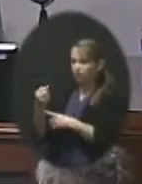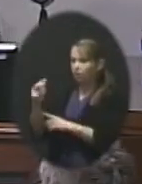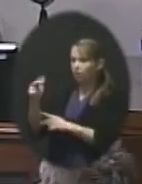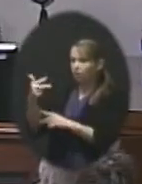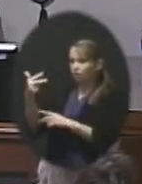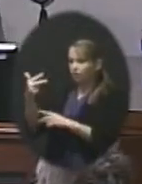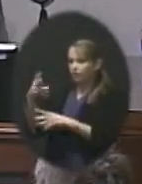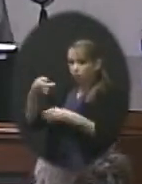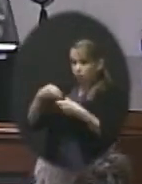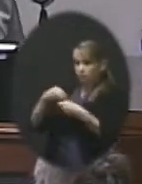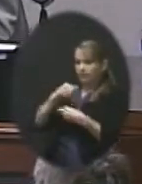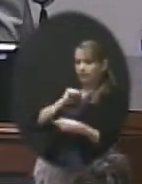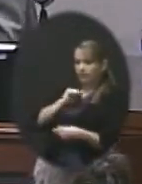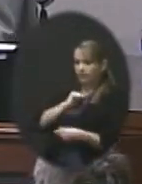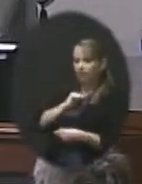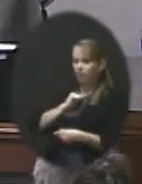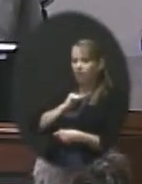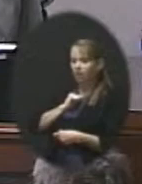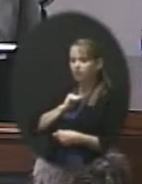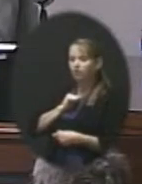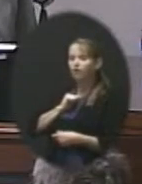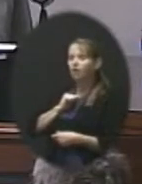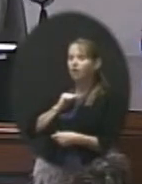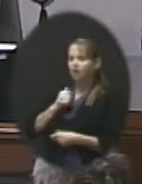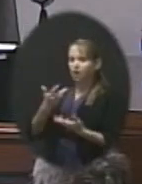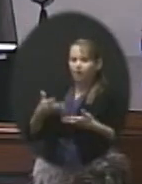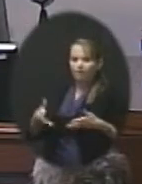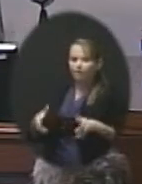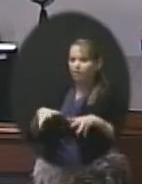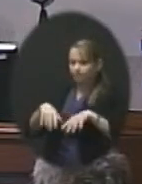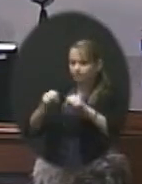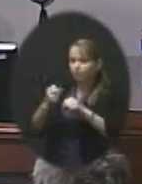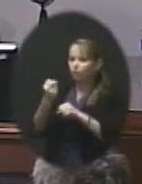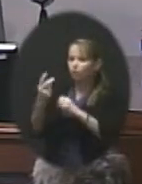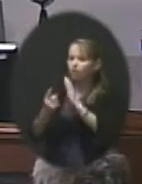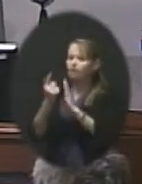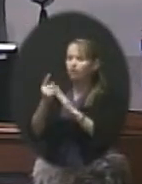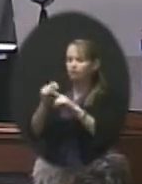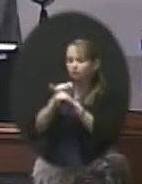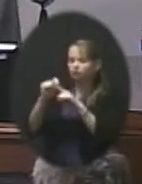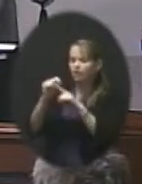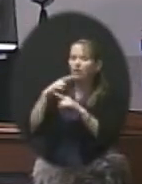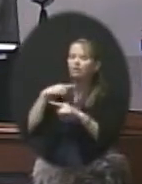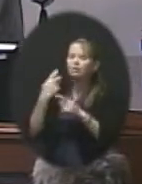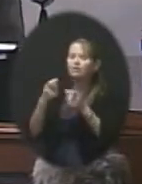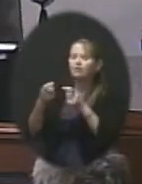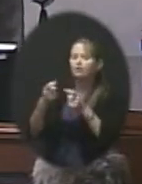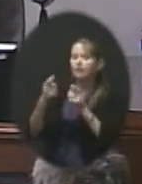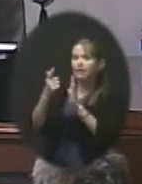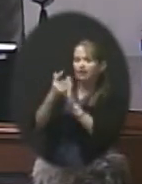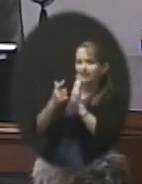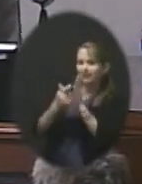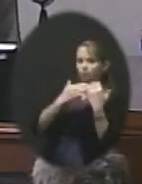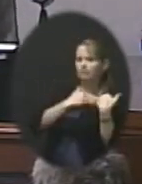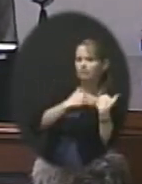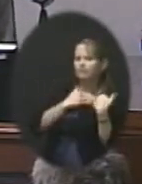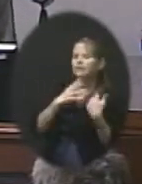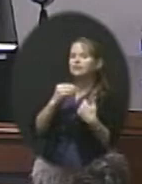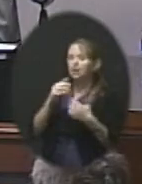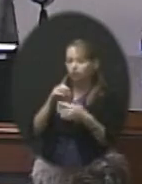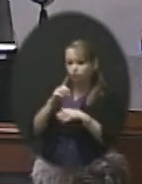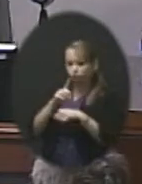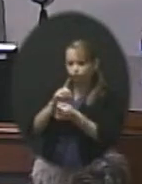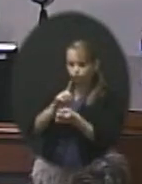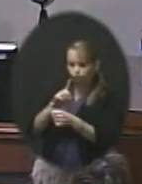myself, have taken 12 hours of training or risk management and the legal responsibilities and duties of athletics personnel.